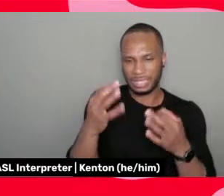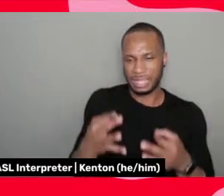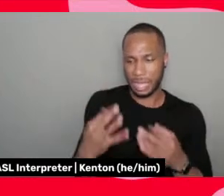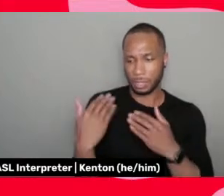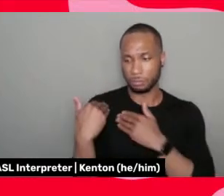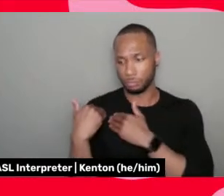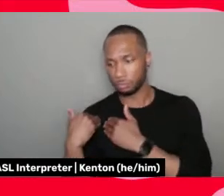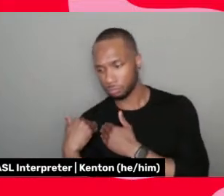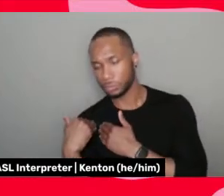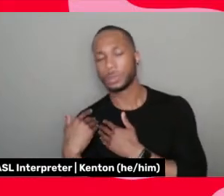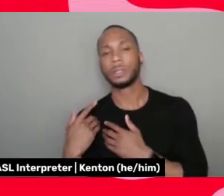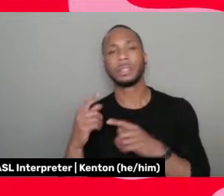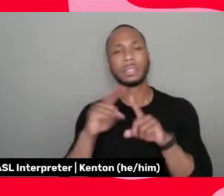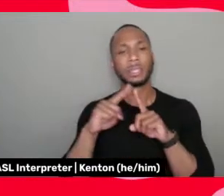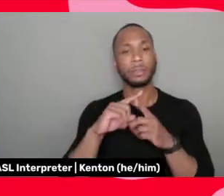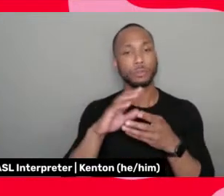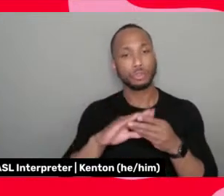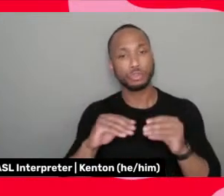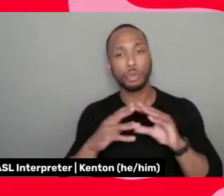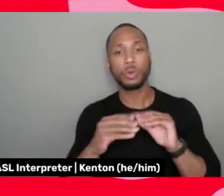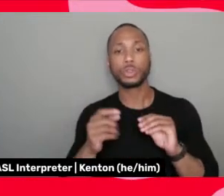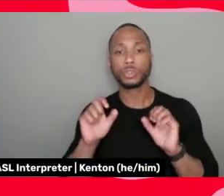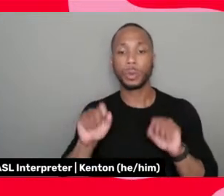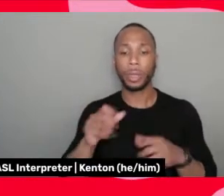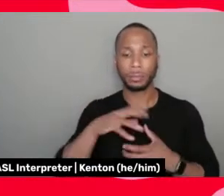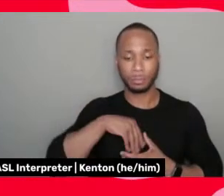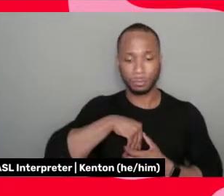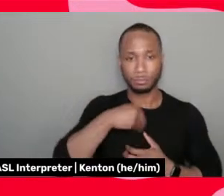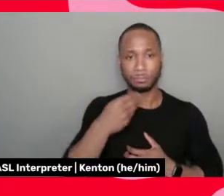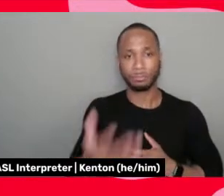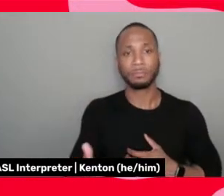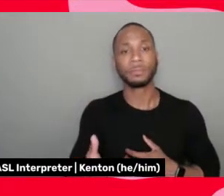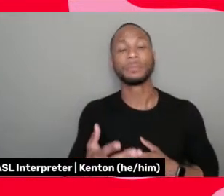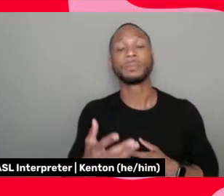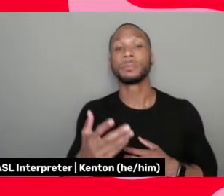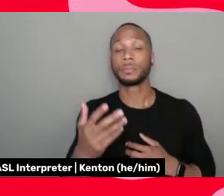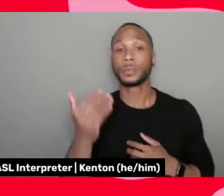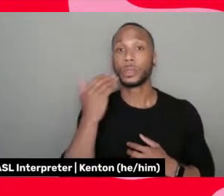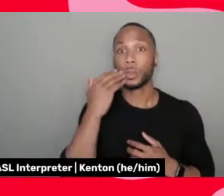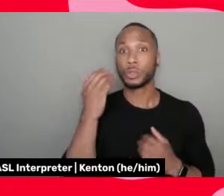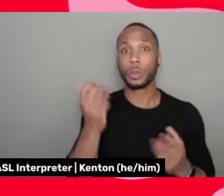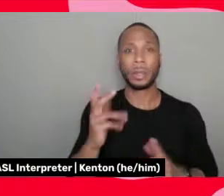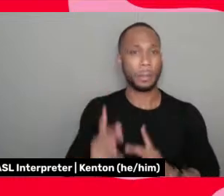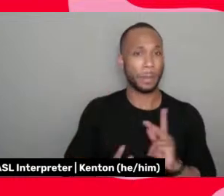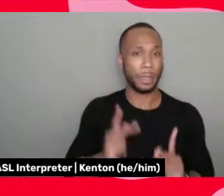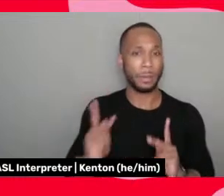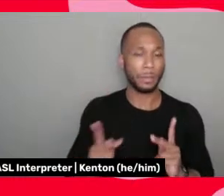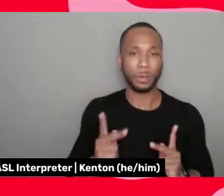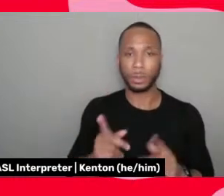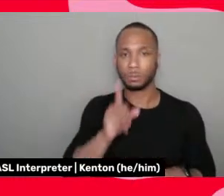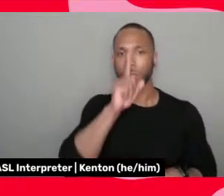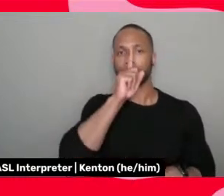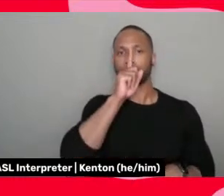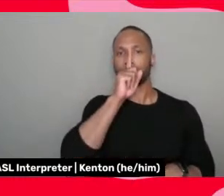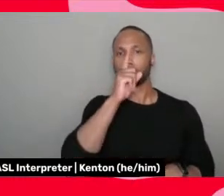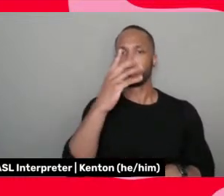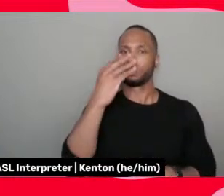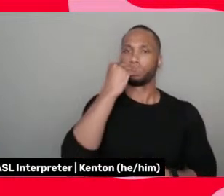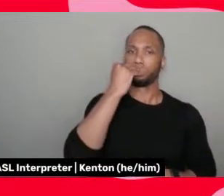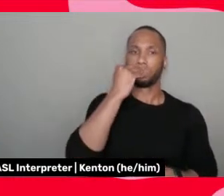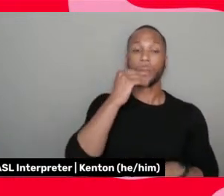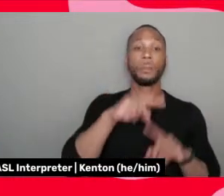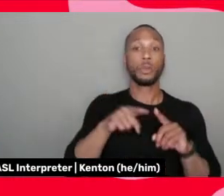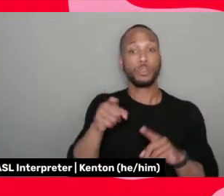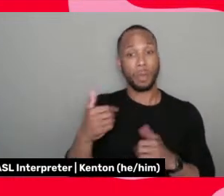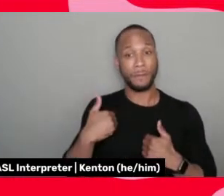all the stories that you can tell, knowing that there's so many people who won't be heard. And when you have the opportunity to